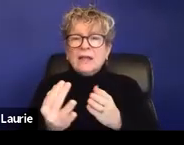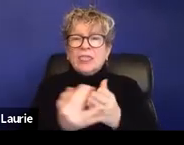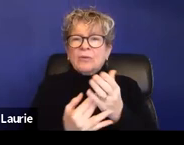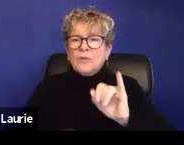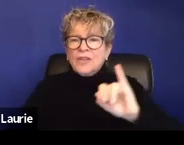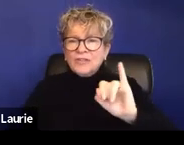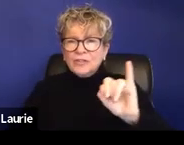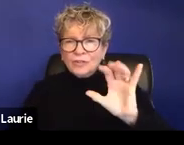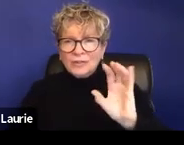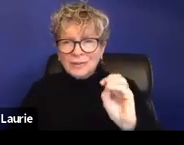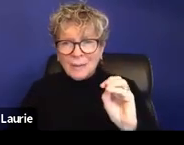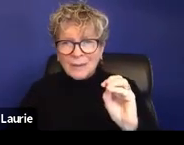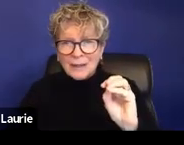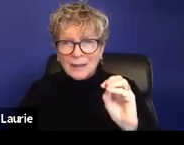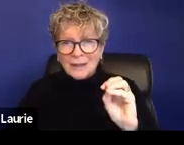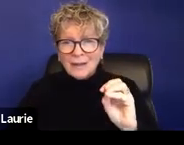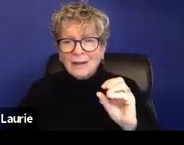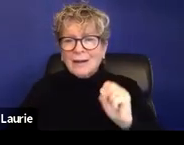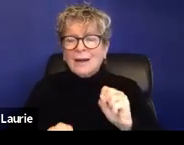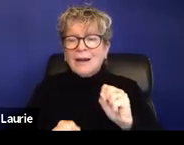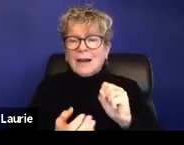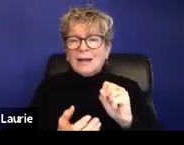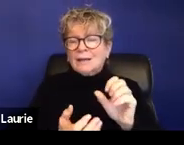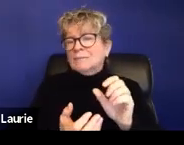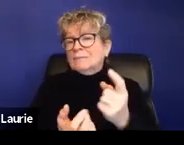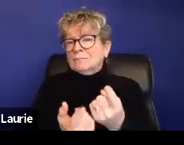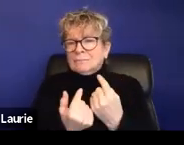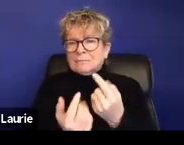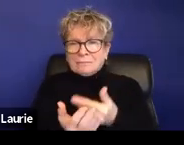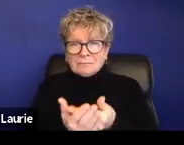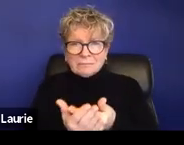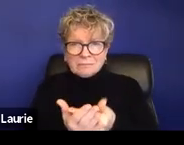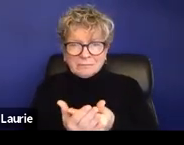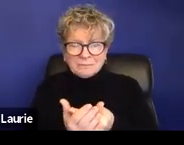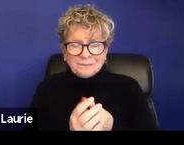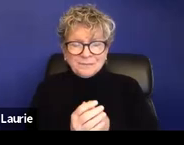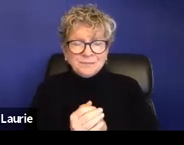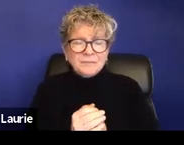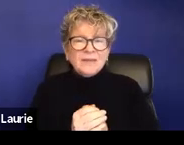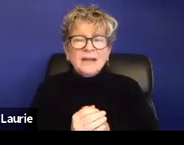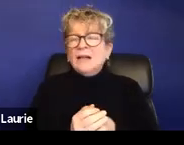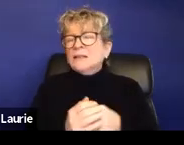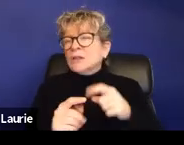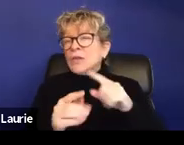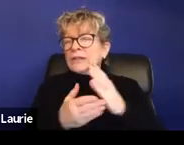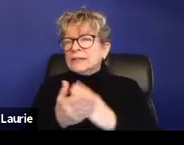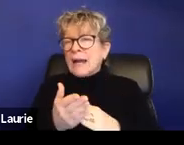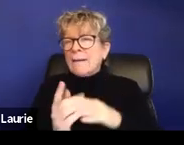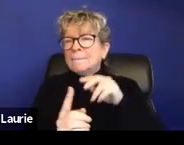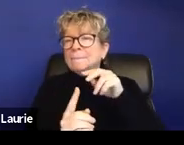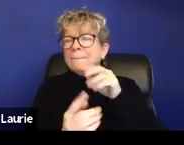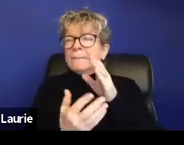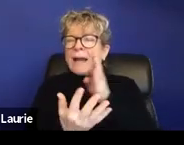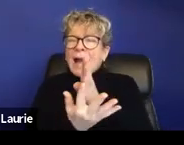um, actually collect on damages. So there are, there are aspects of civil litigation that are worth